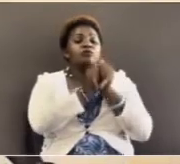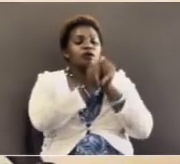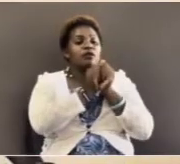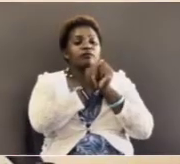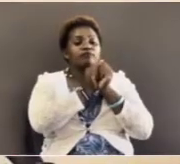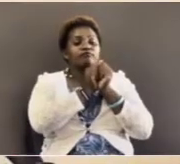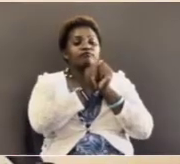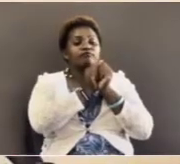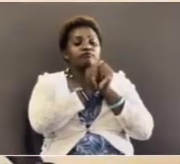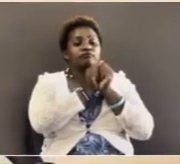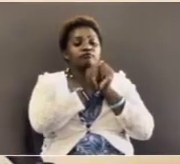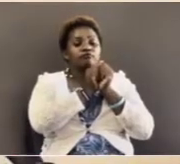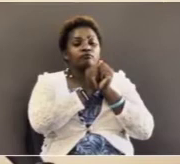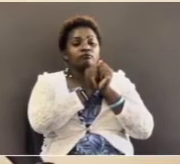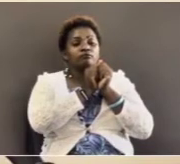use the term.